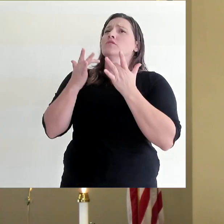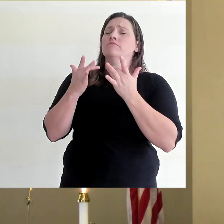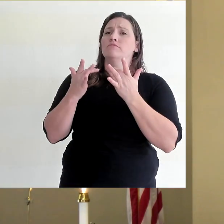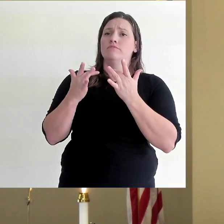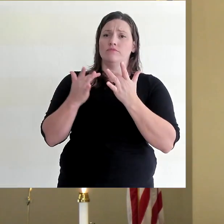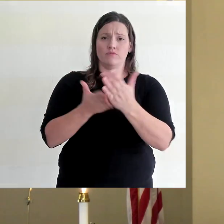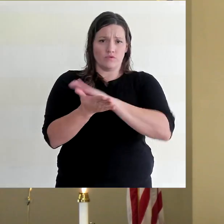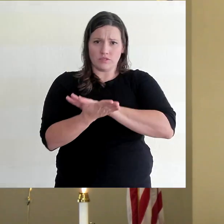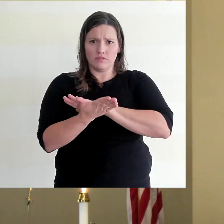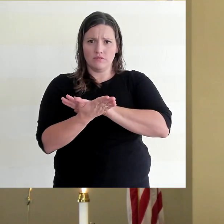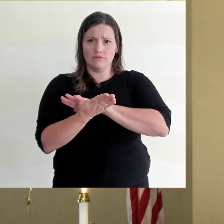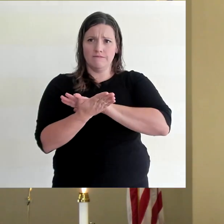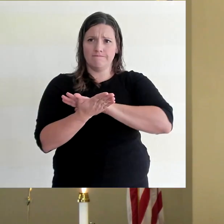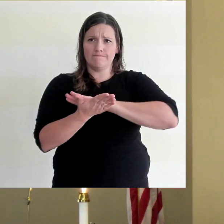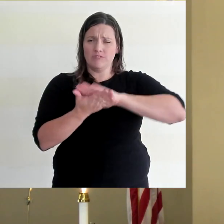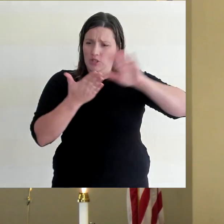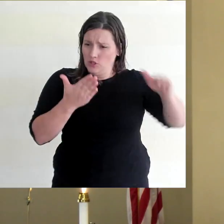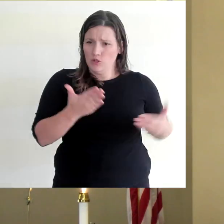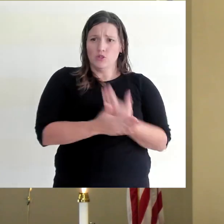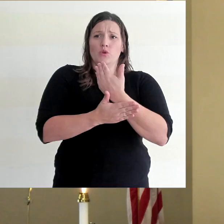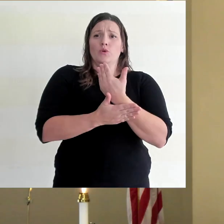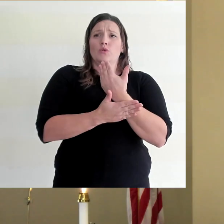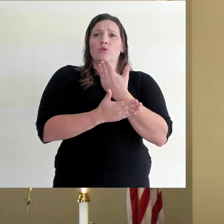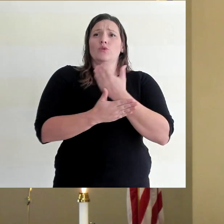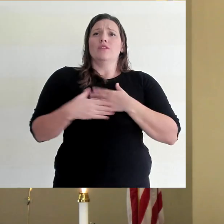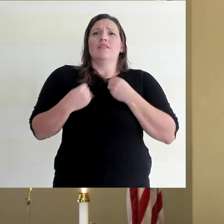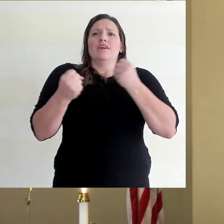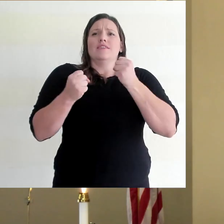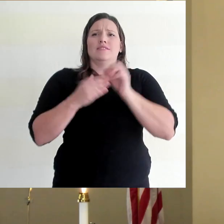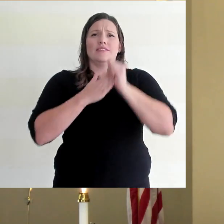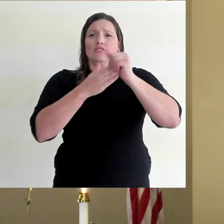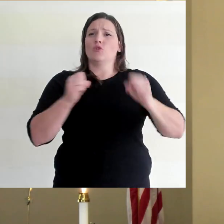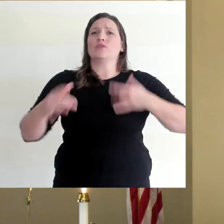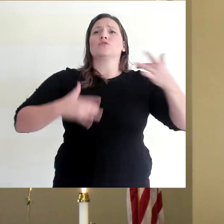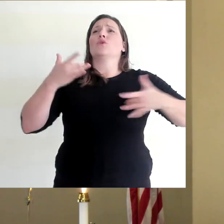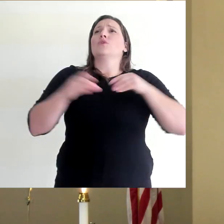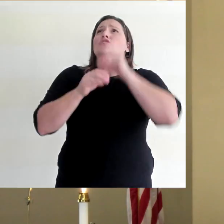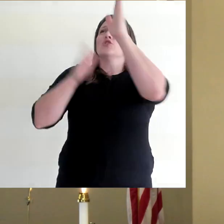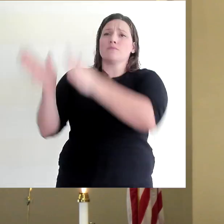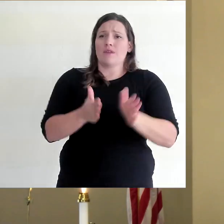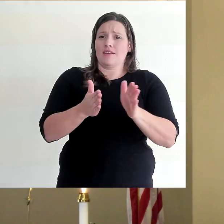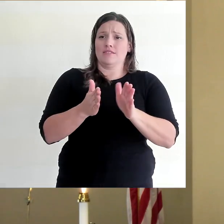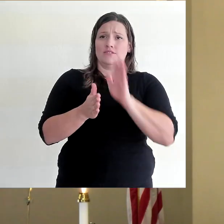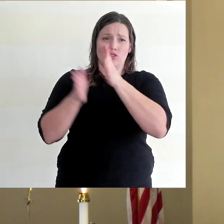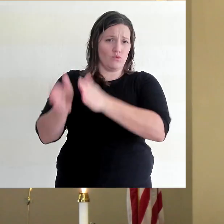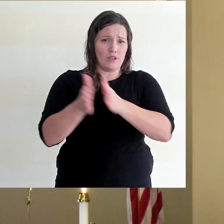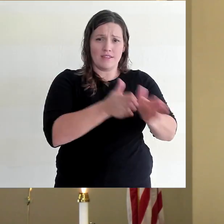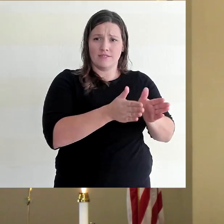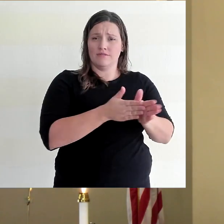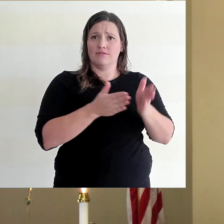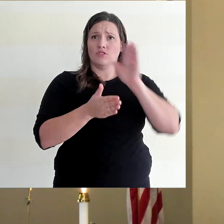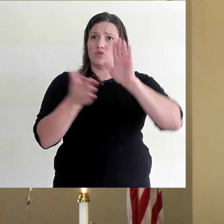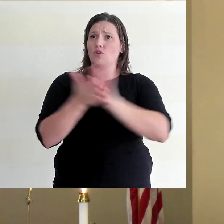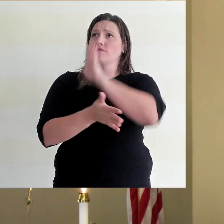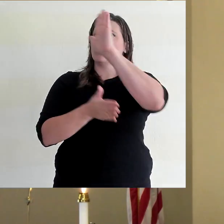us, and lead us so that we may delight in your will and walk in your ways to the glory of your holy